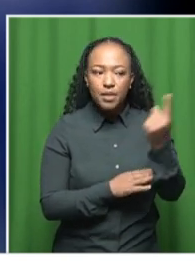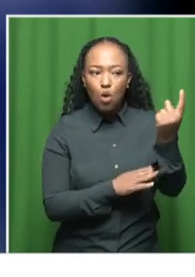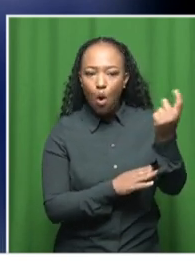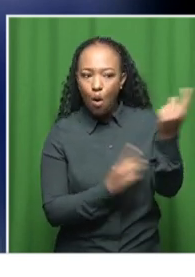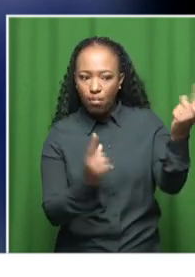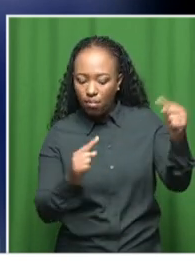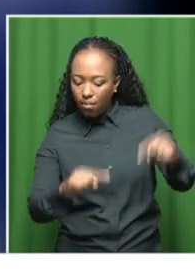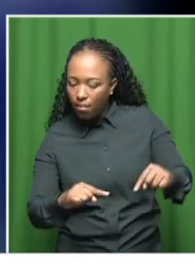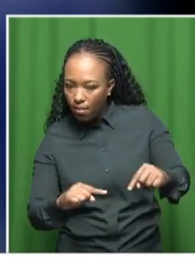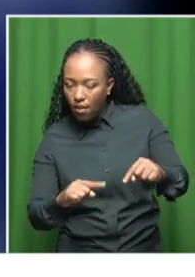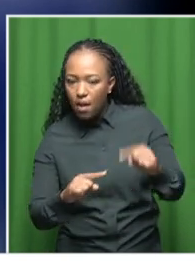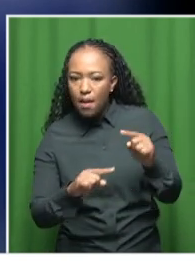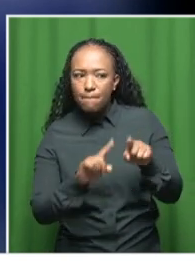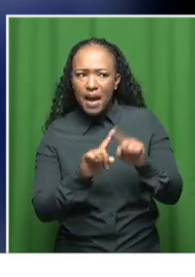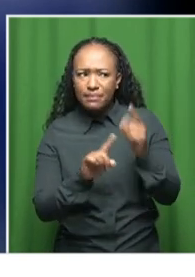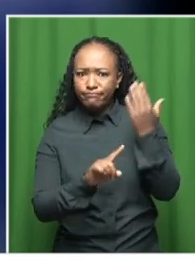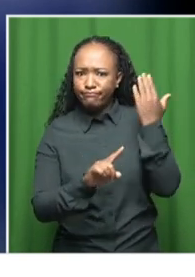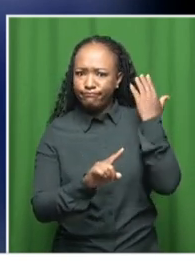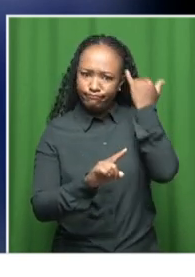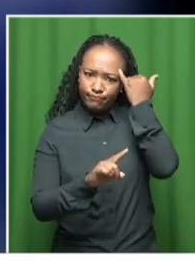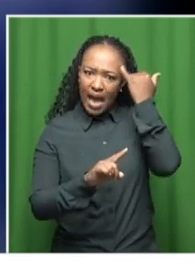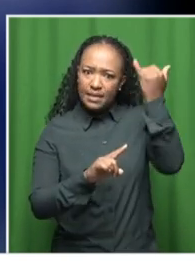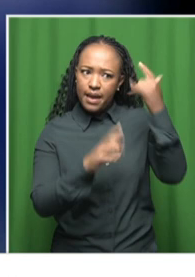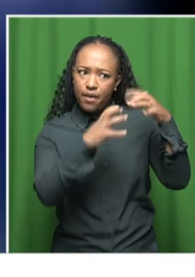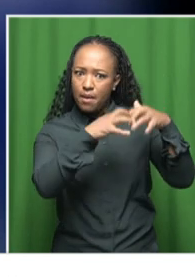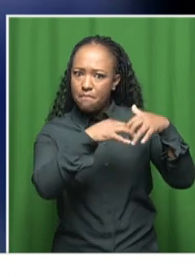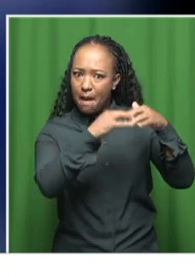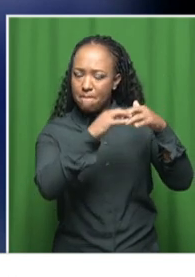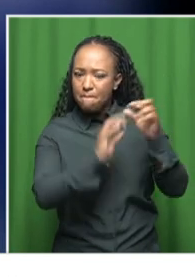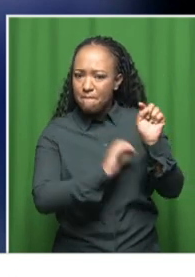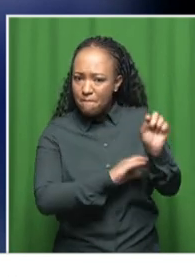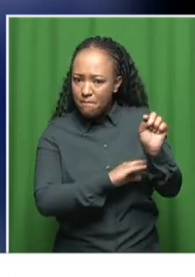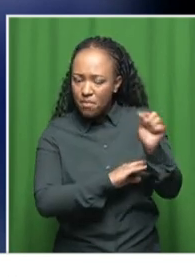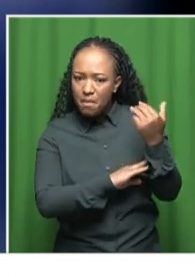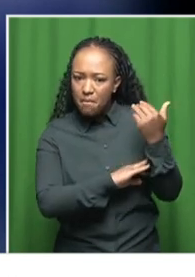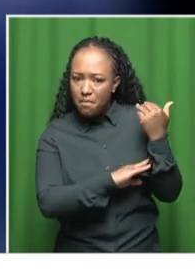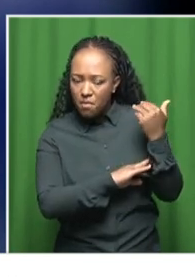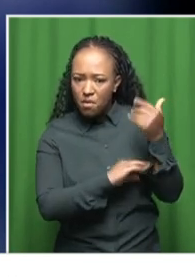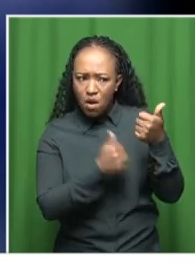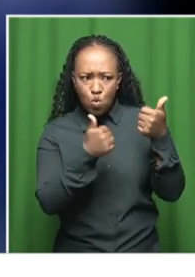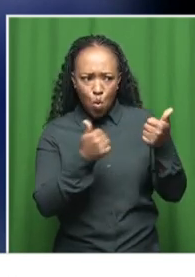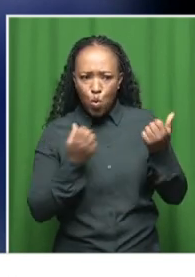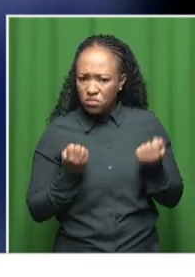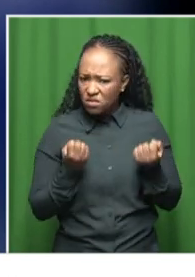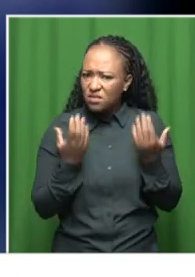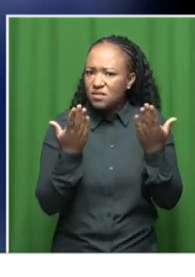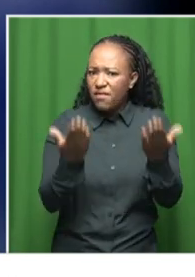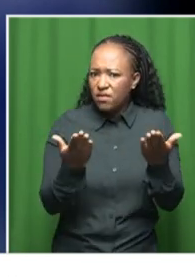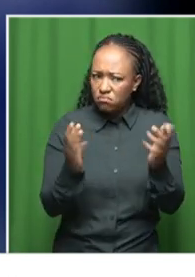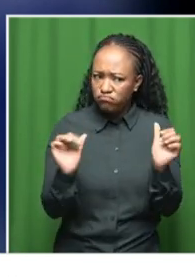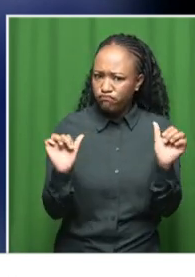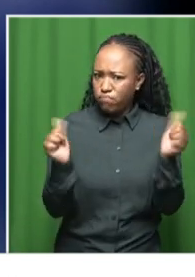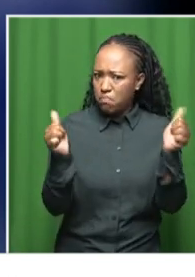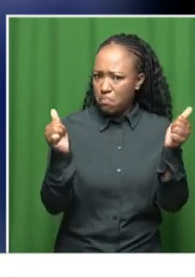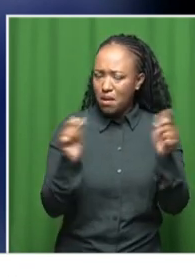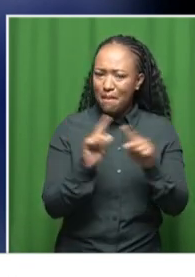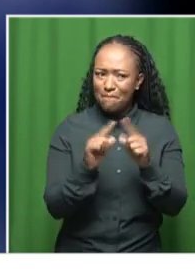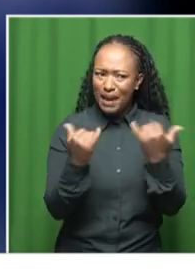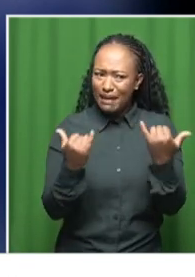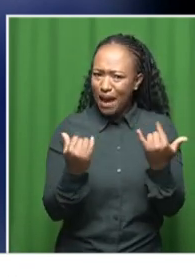when this concept was initiated, we had a very good service, but now it is